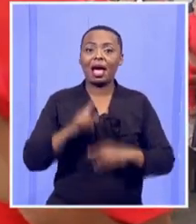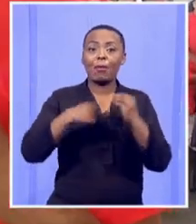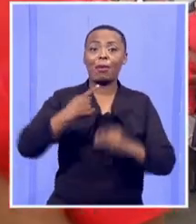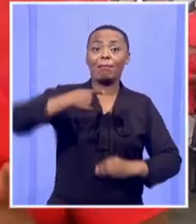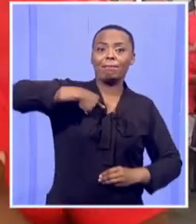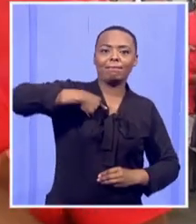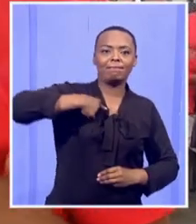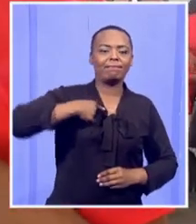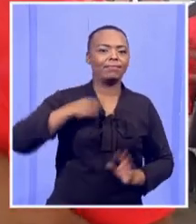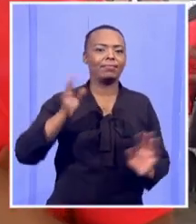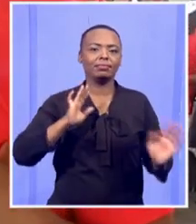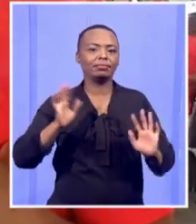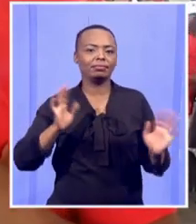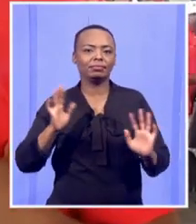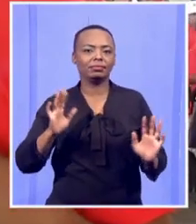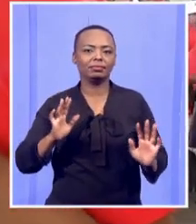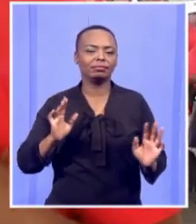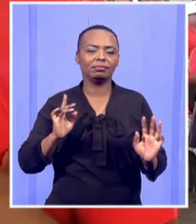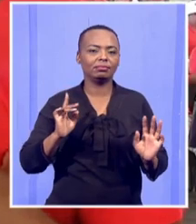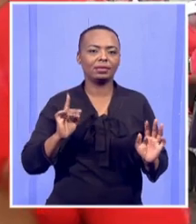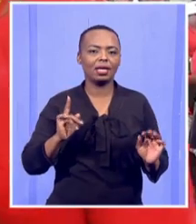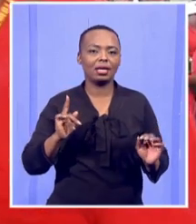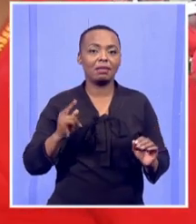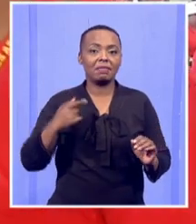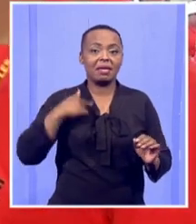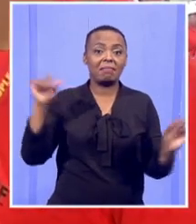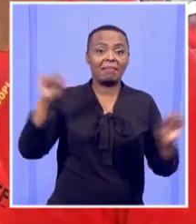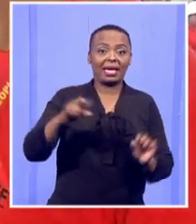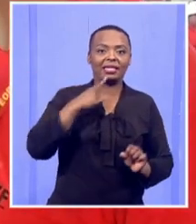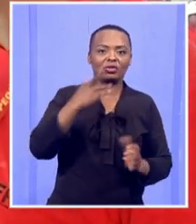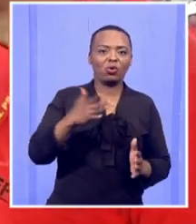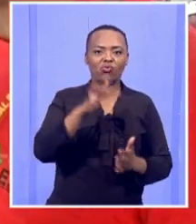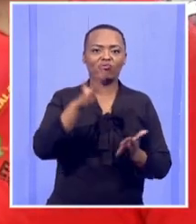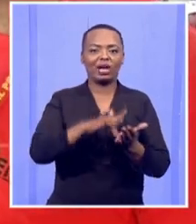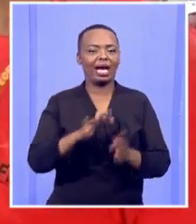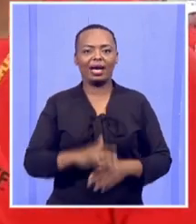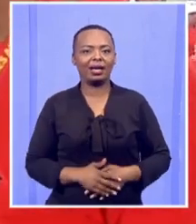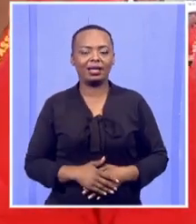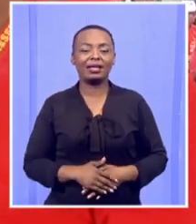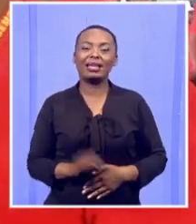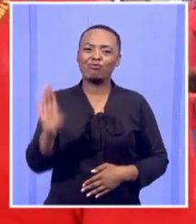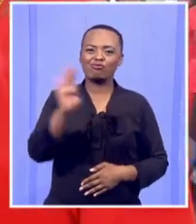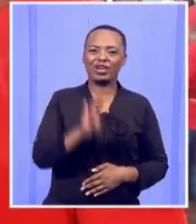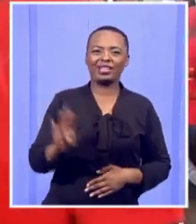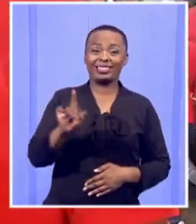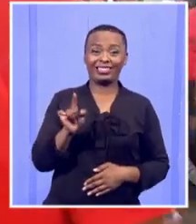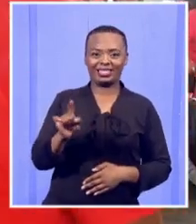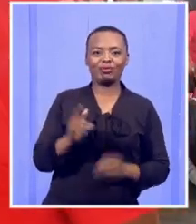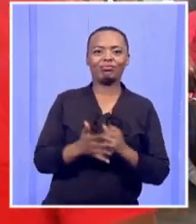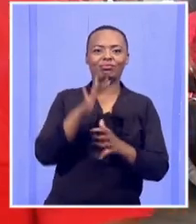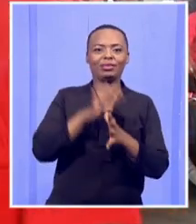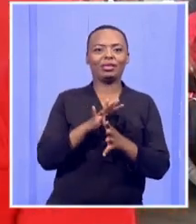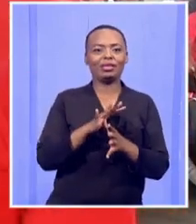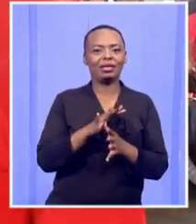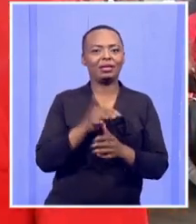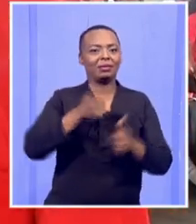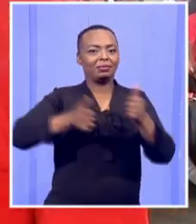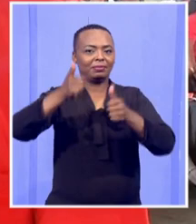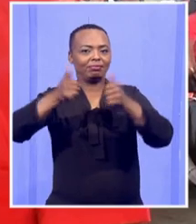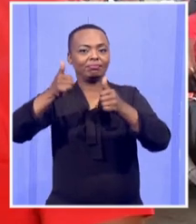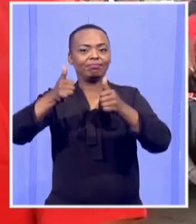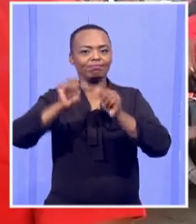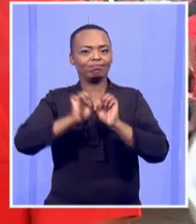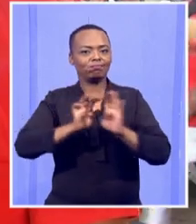saying I'm coming back. It's about these branches, delegates here, will decide the collective